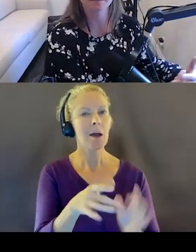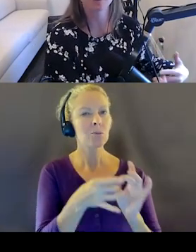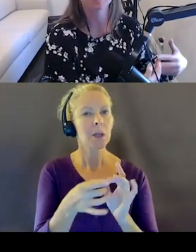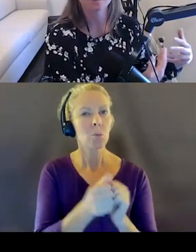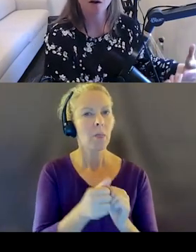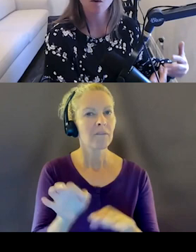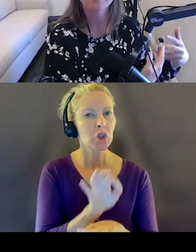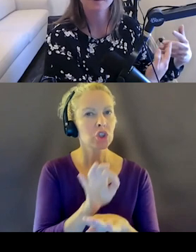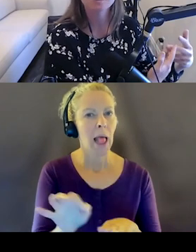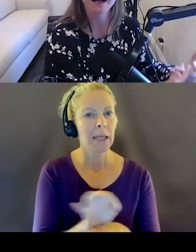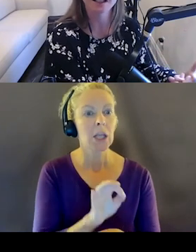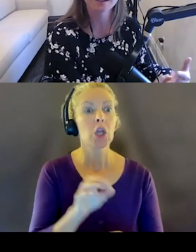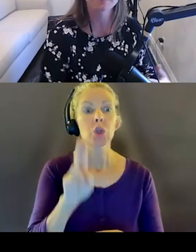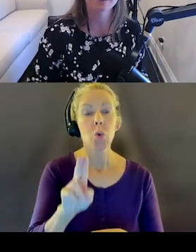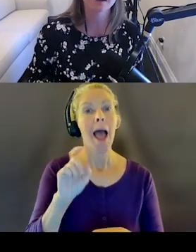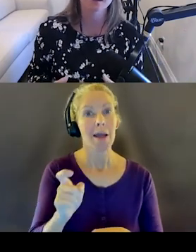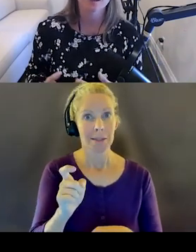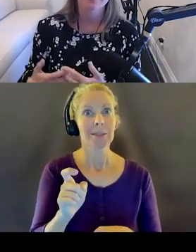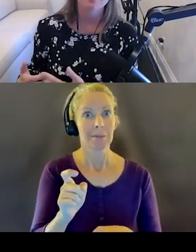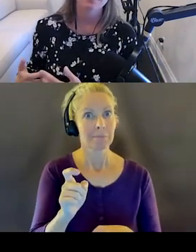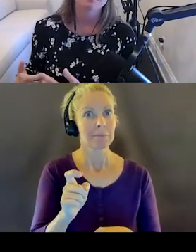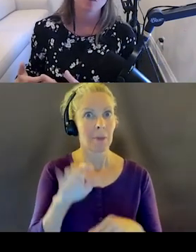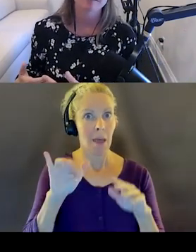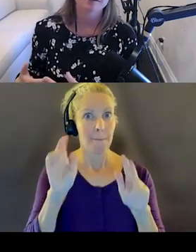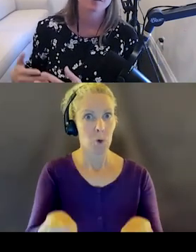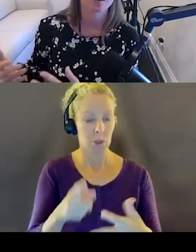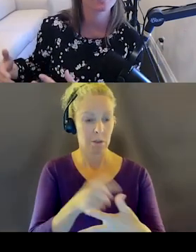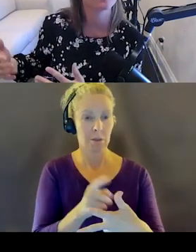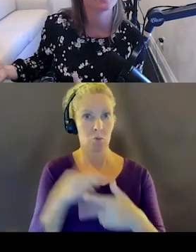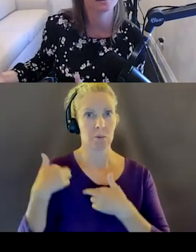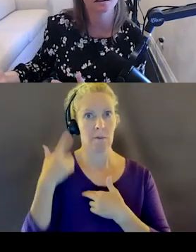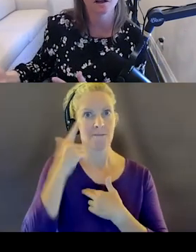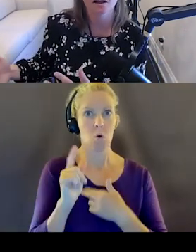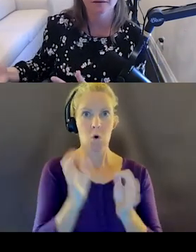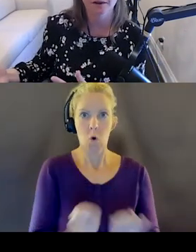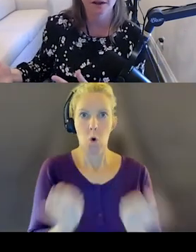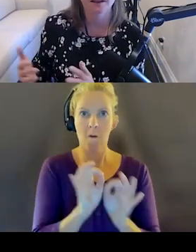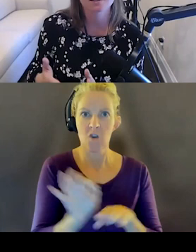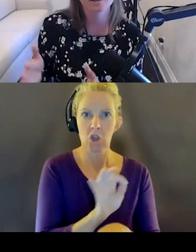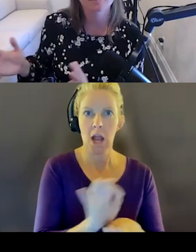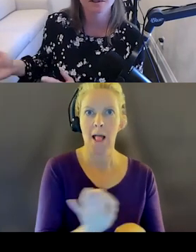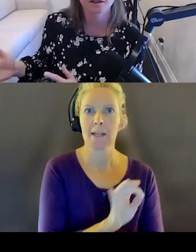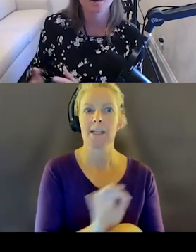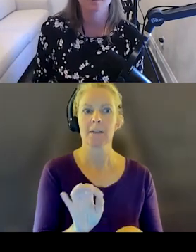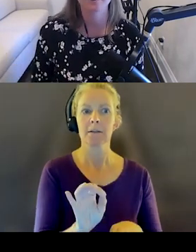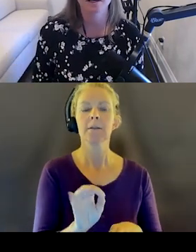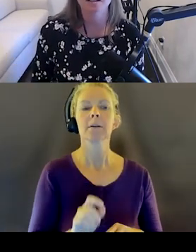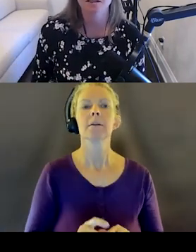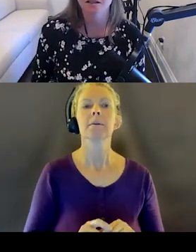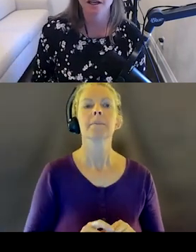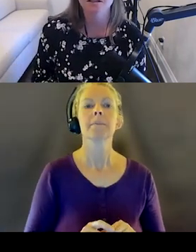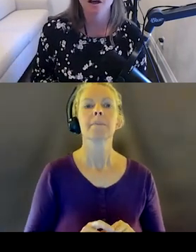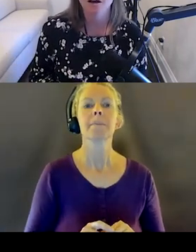UX is about is the core functionality of a thing that played more into the look and the feel of the thing. That's why I'm putting component